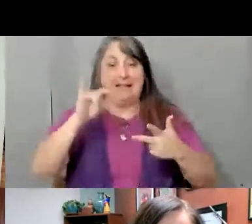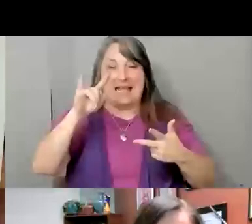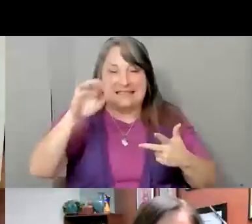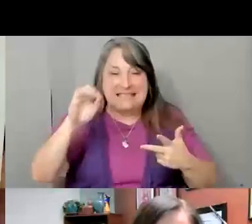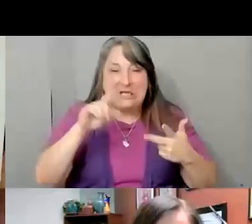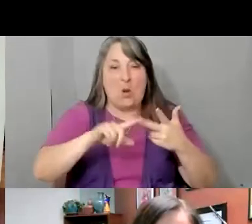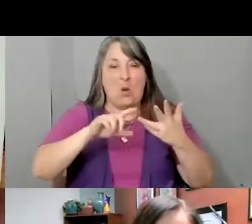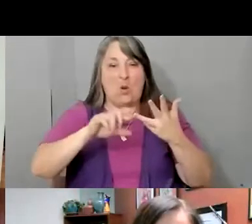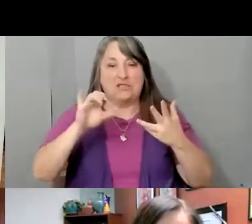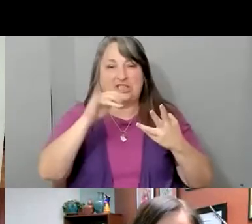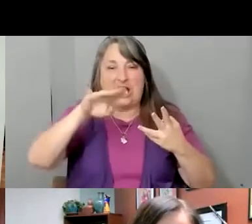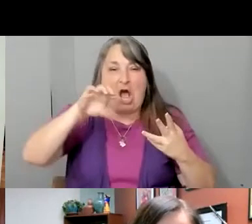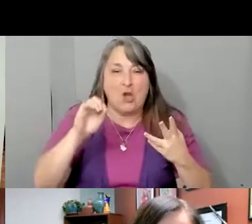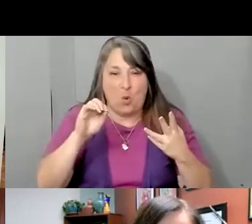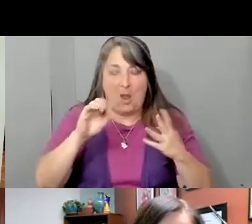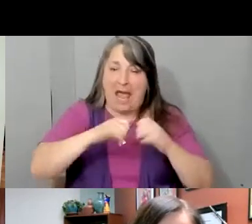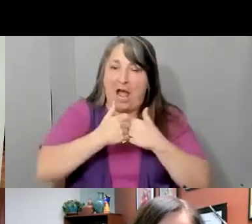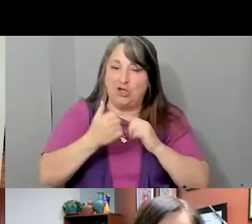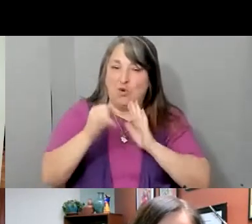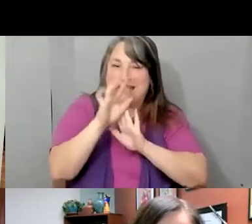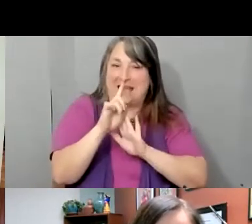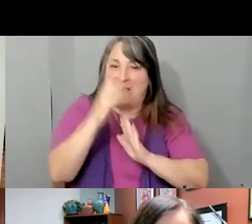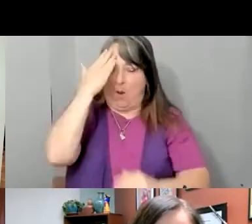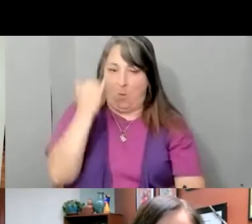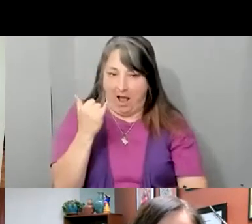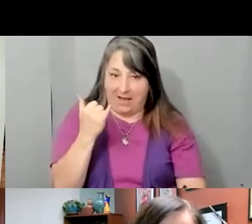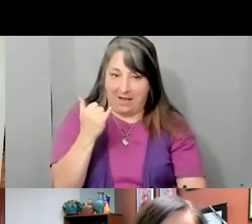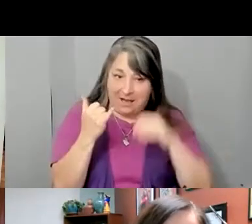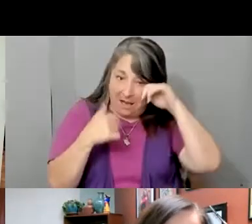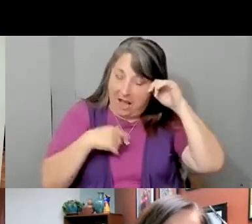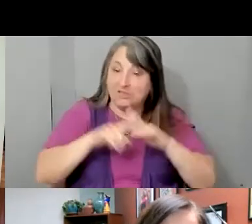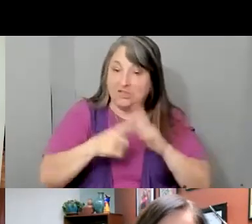how do you identify and why? And I'm going to start with Sonia.